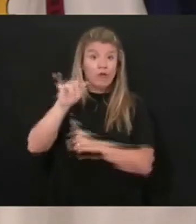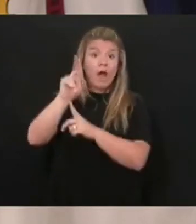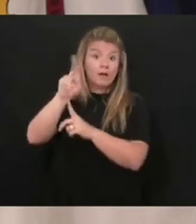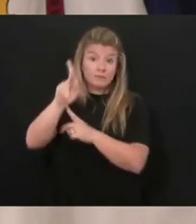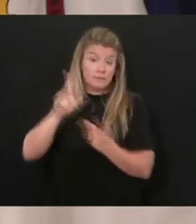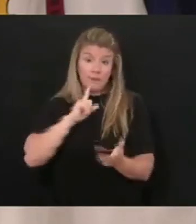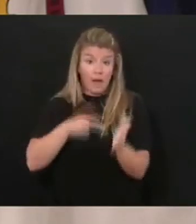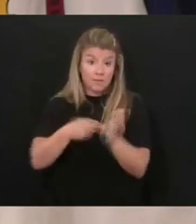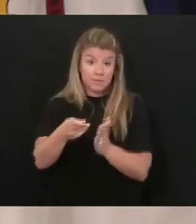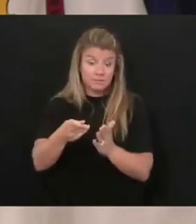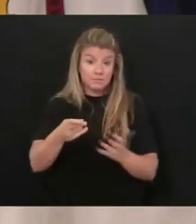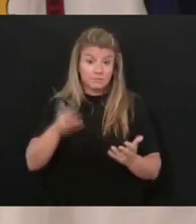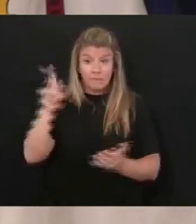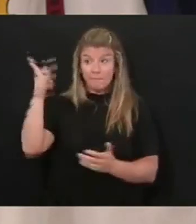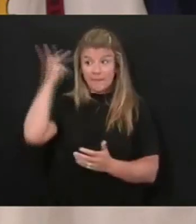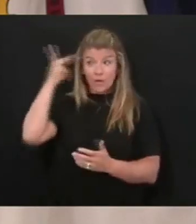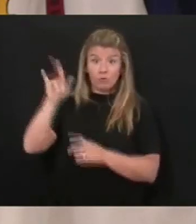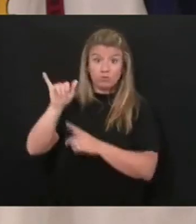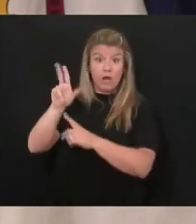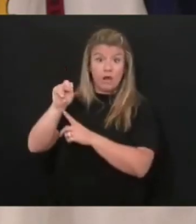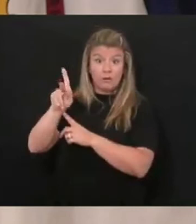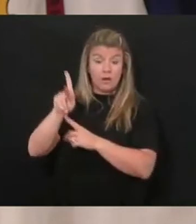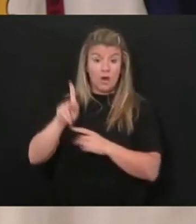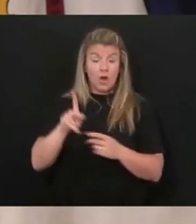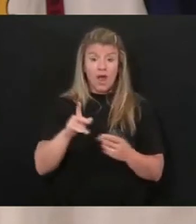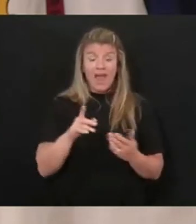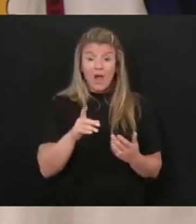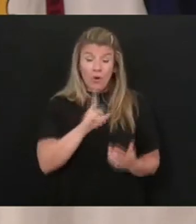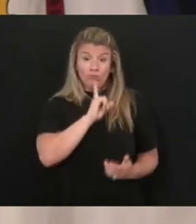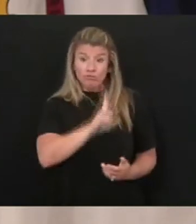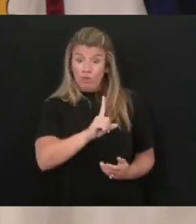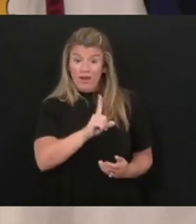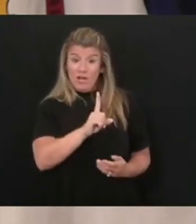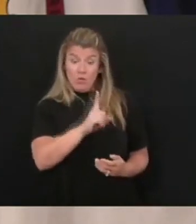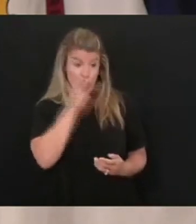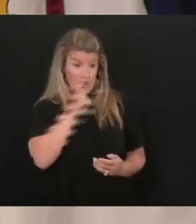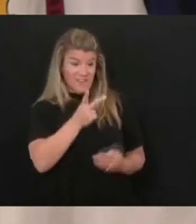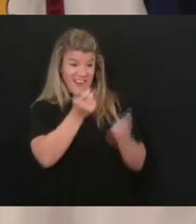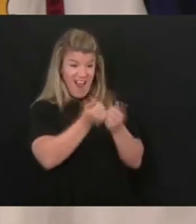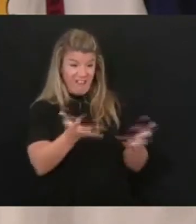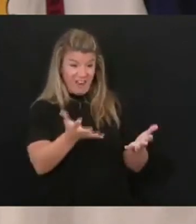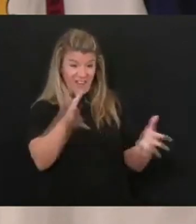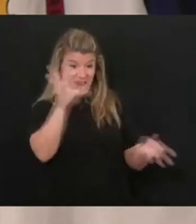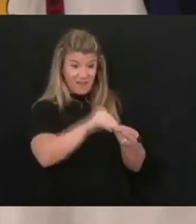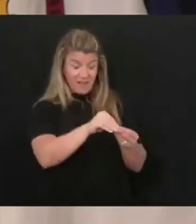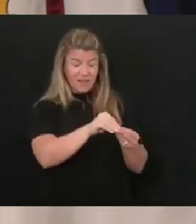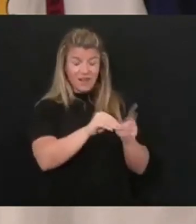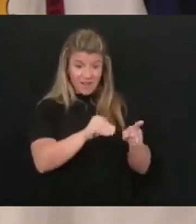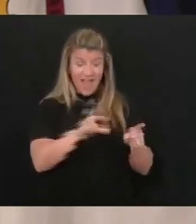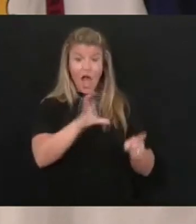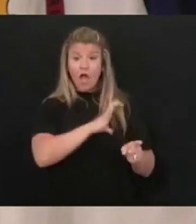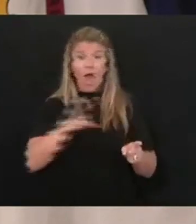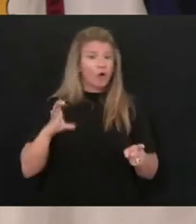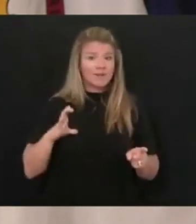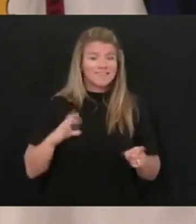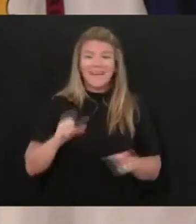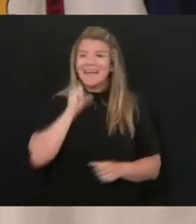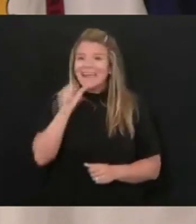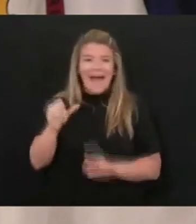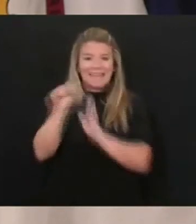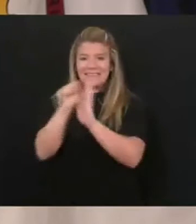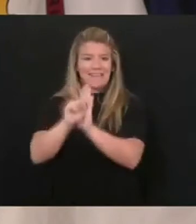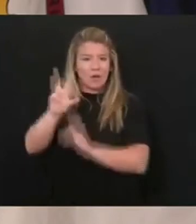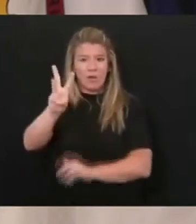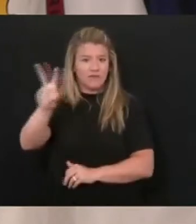just political junk. I mean, the bottom line of the whole thing is just this. Congress – not the state of West Virginia.